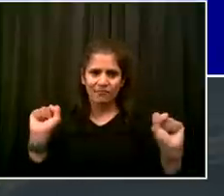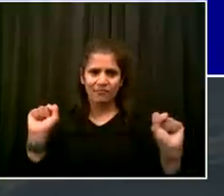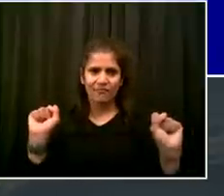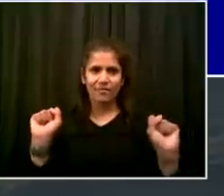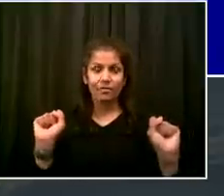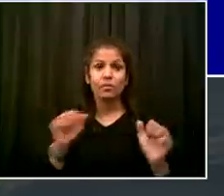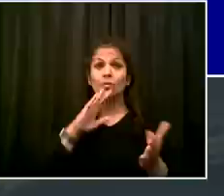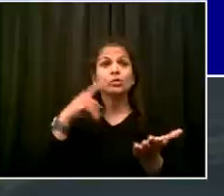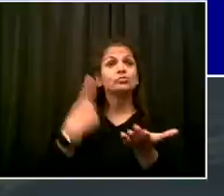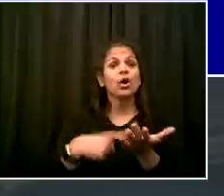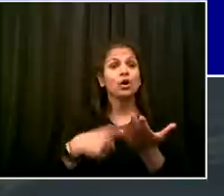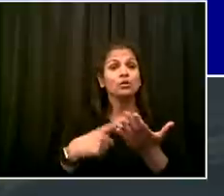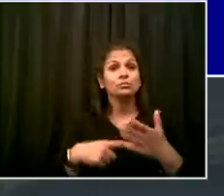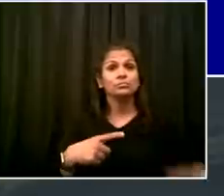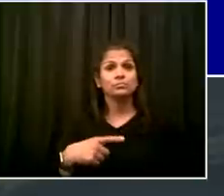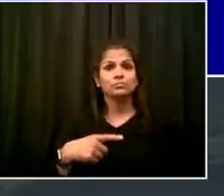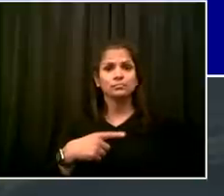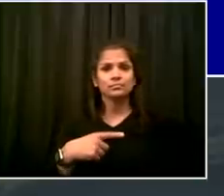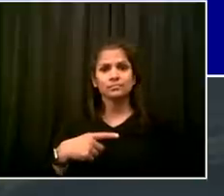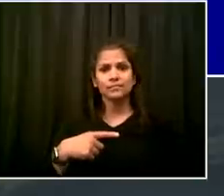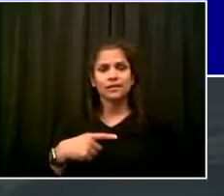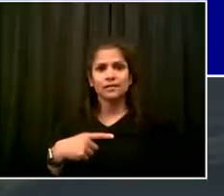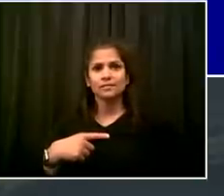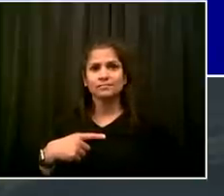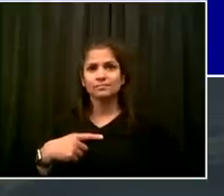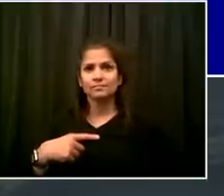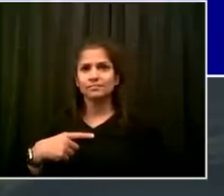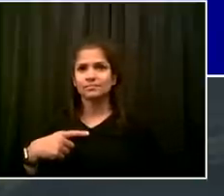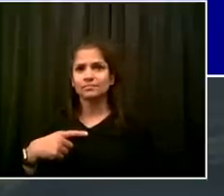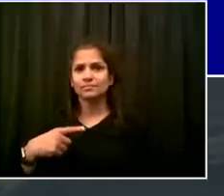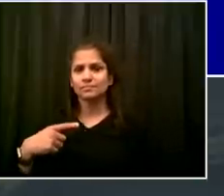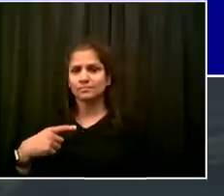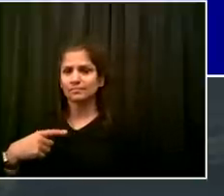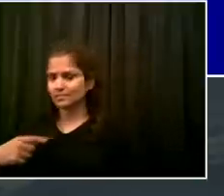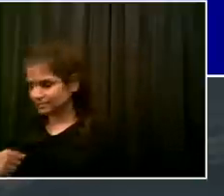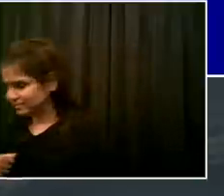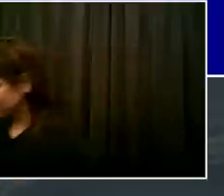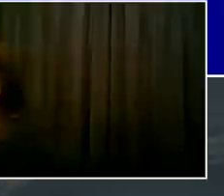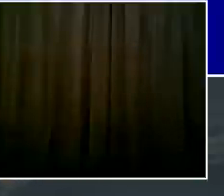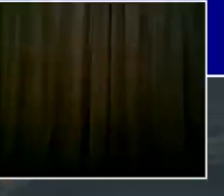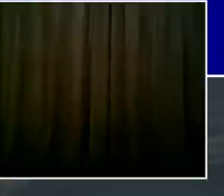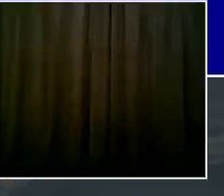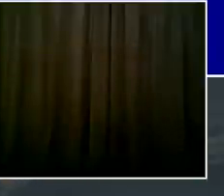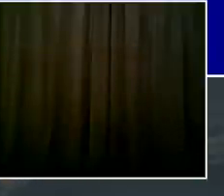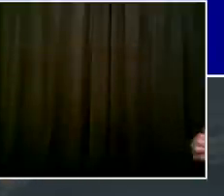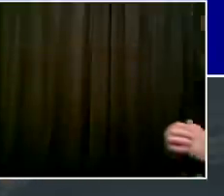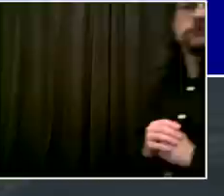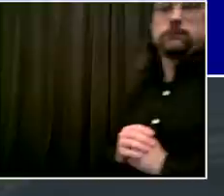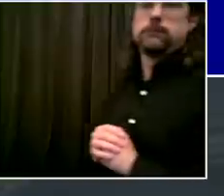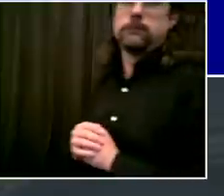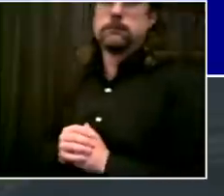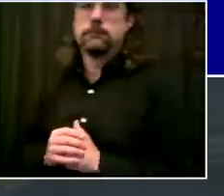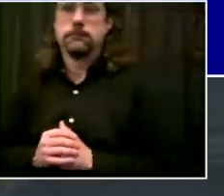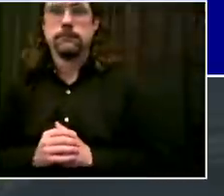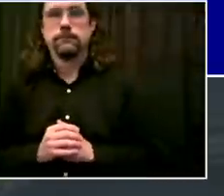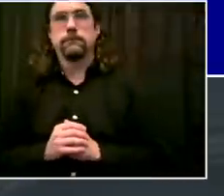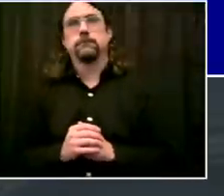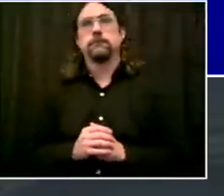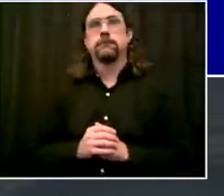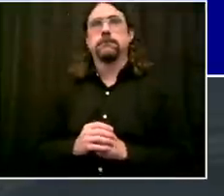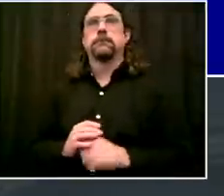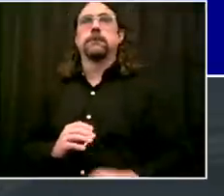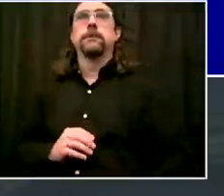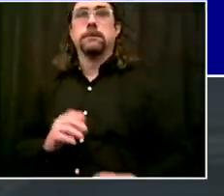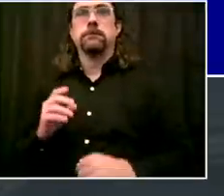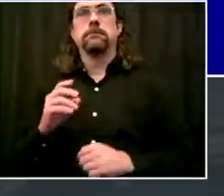And no one ever wanted the coronavirus here. But at least something happened with crime that was in the right